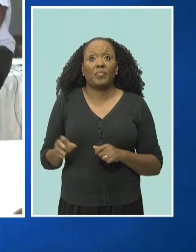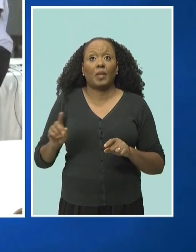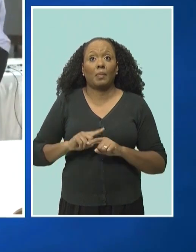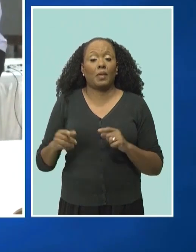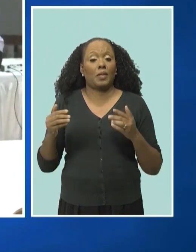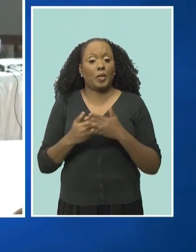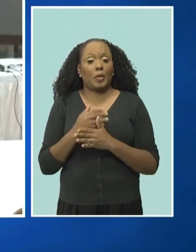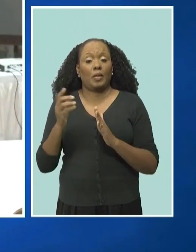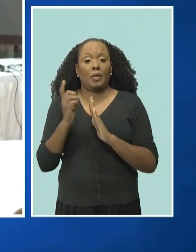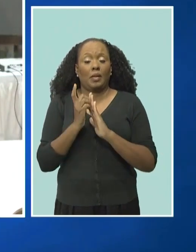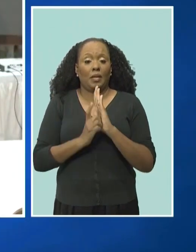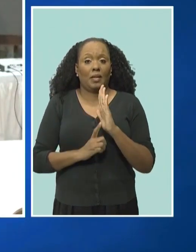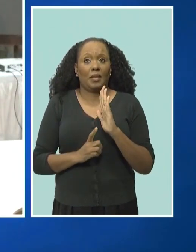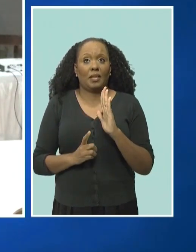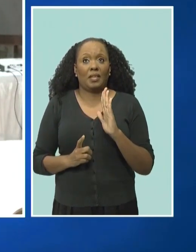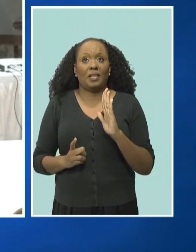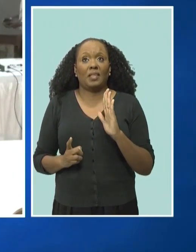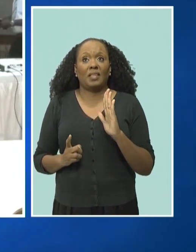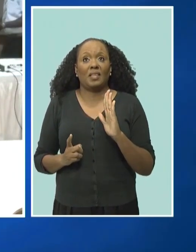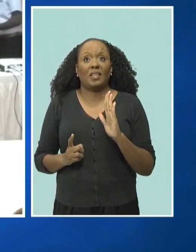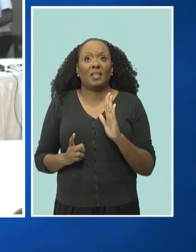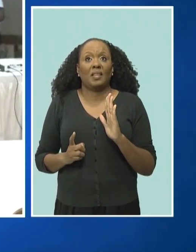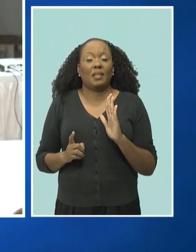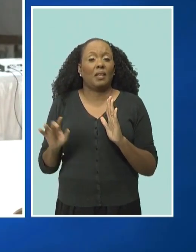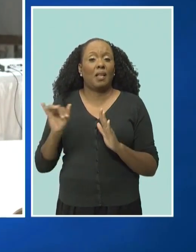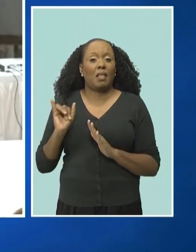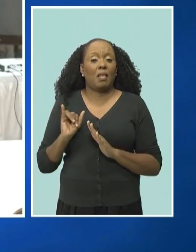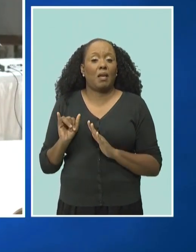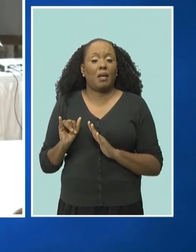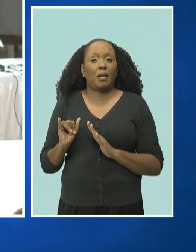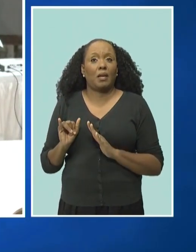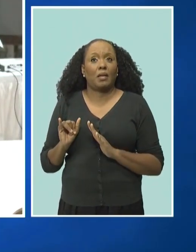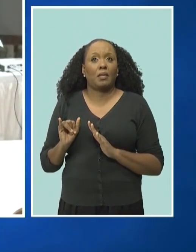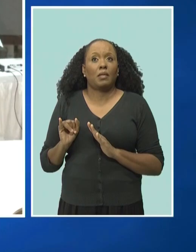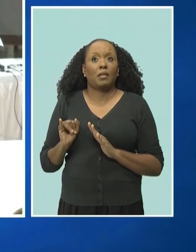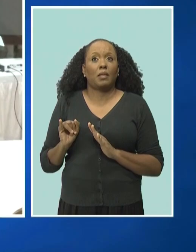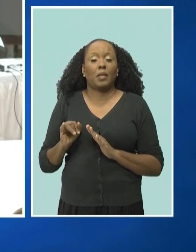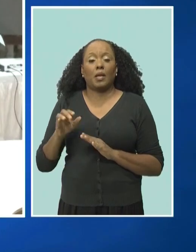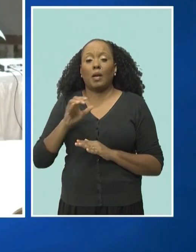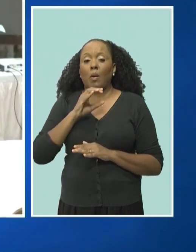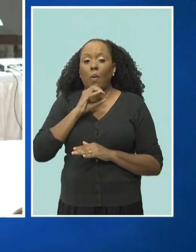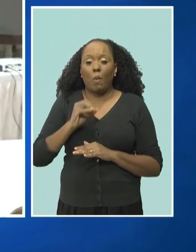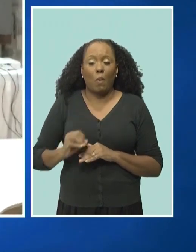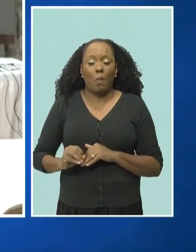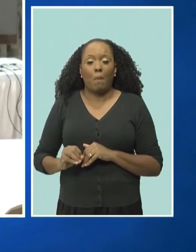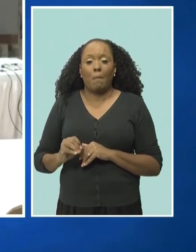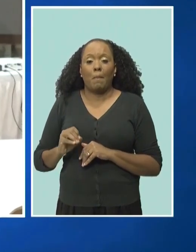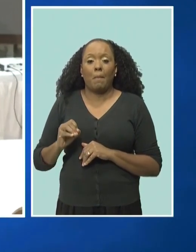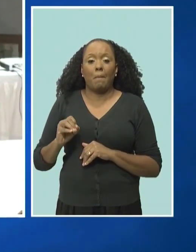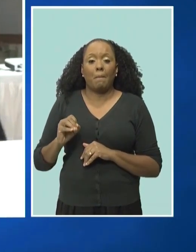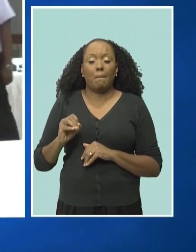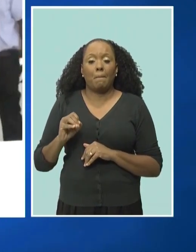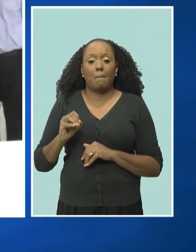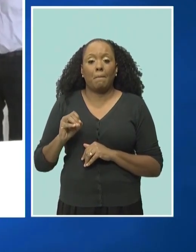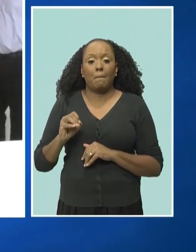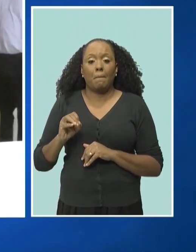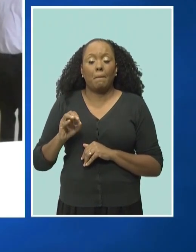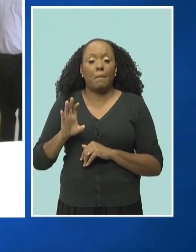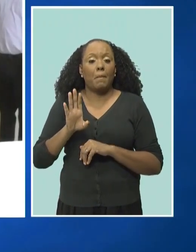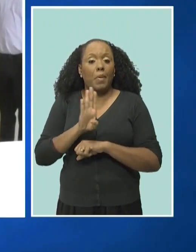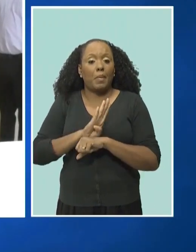design is a close resemblance to the original map of Barbados. The letters B-U-T